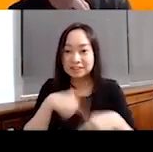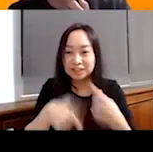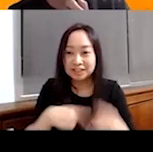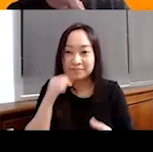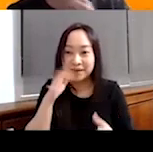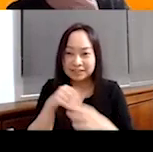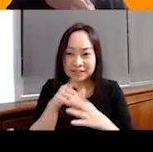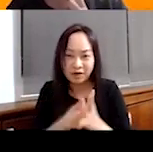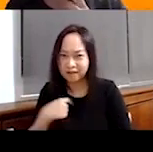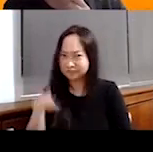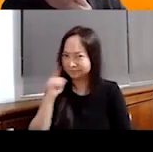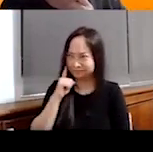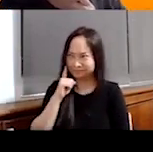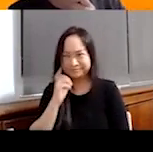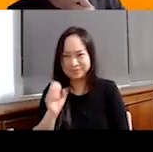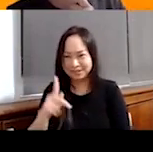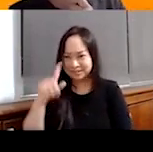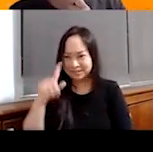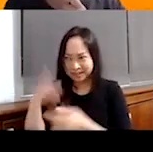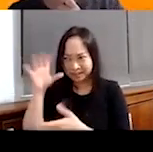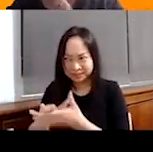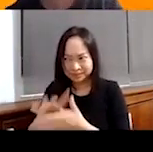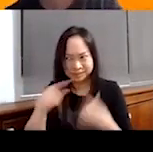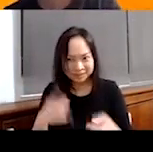and I was like, okay, that's something there.